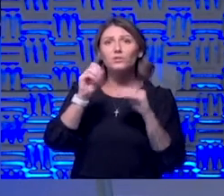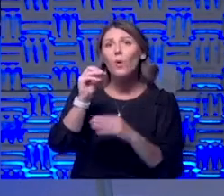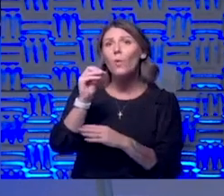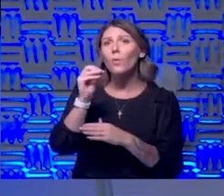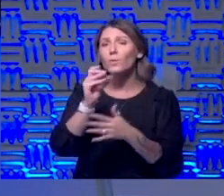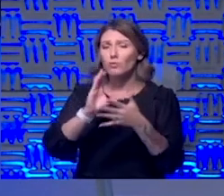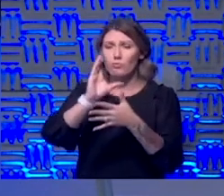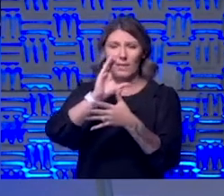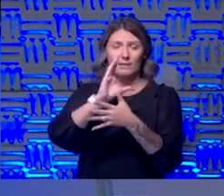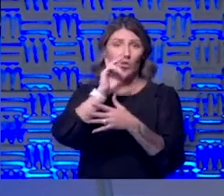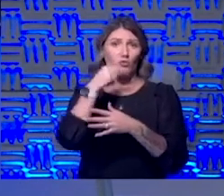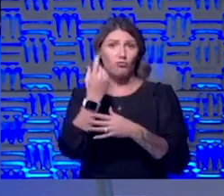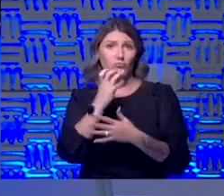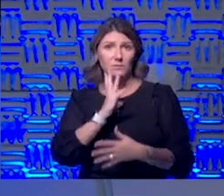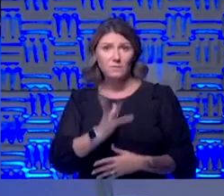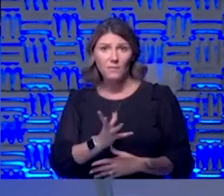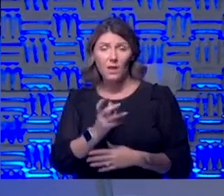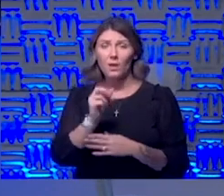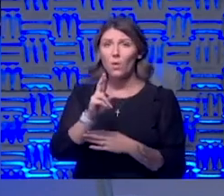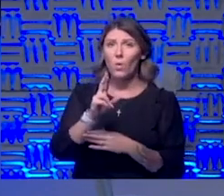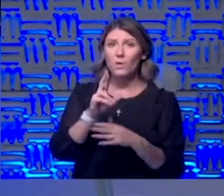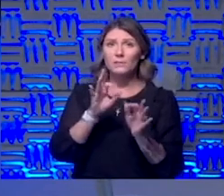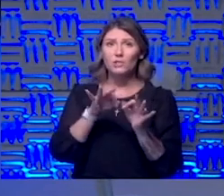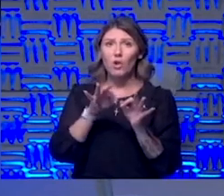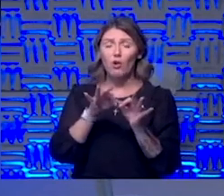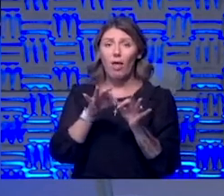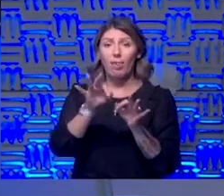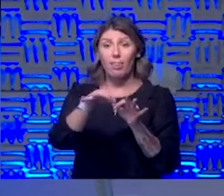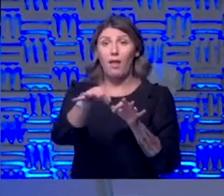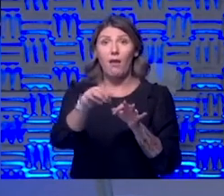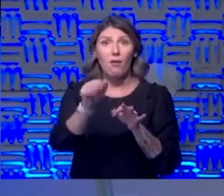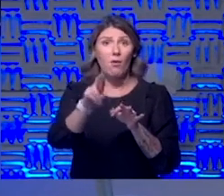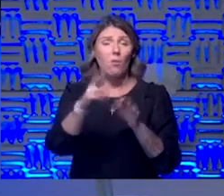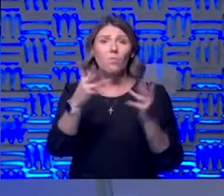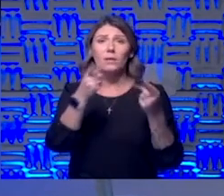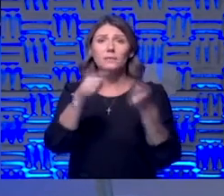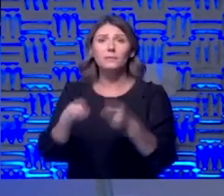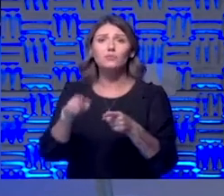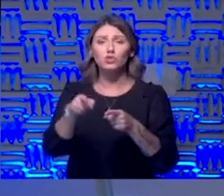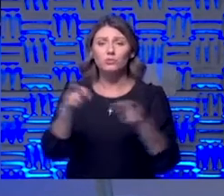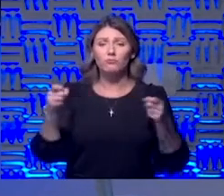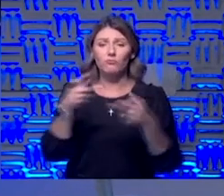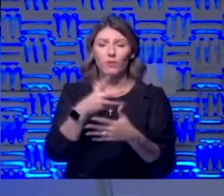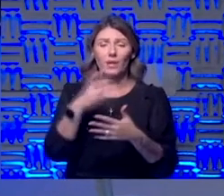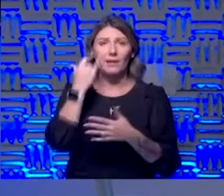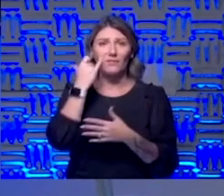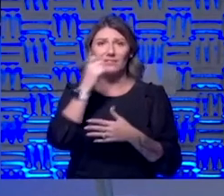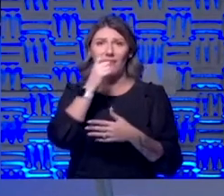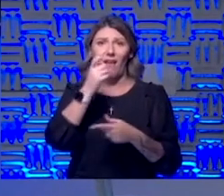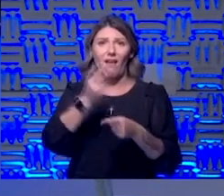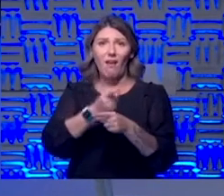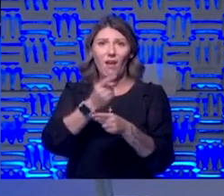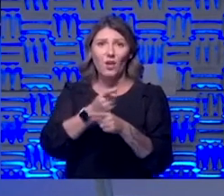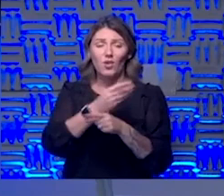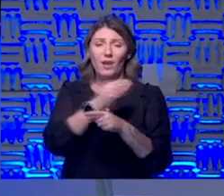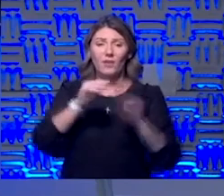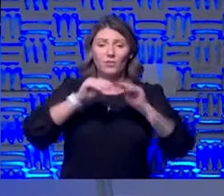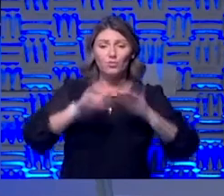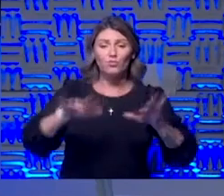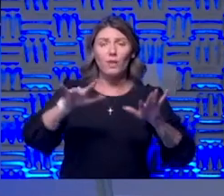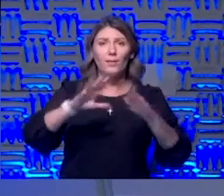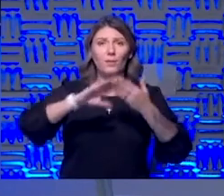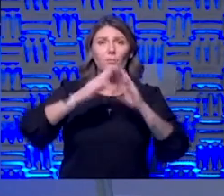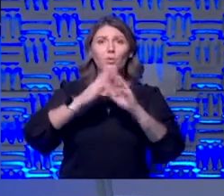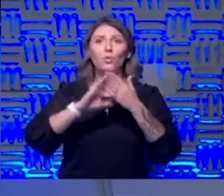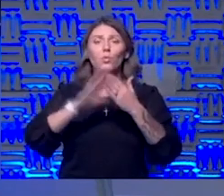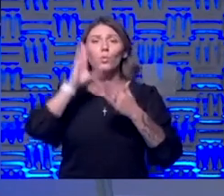okay is there a lag what is going on she's afraid that if this isn't accurate the spread in our community will affect